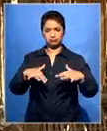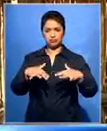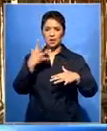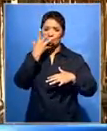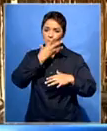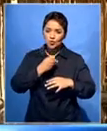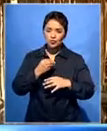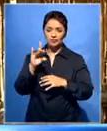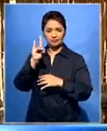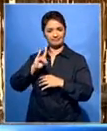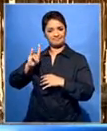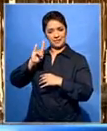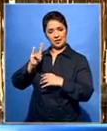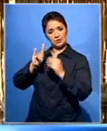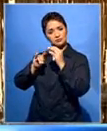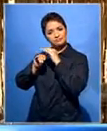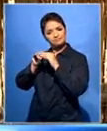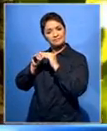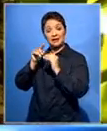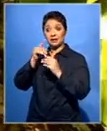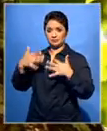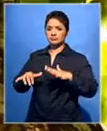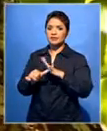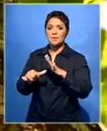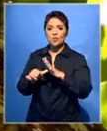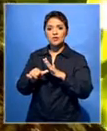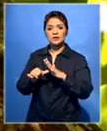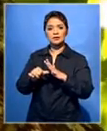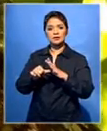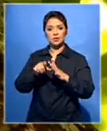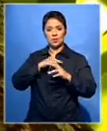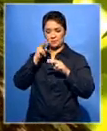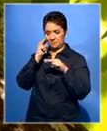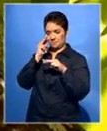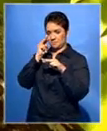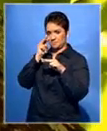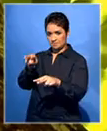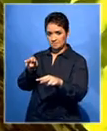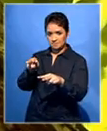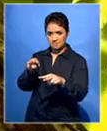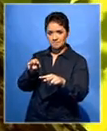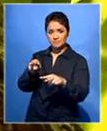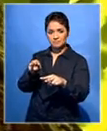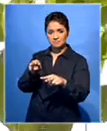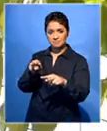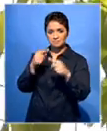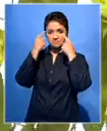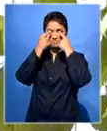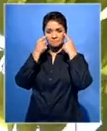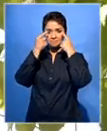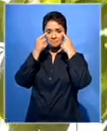are a vital link in our ecosystem. A steely stare that could leave you cold.